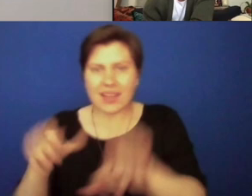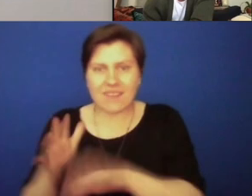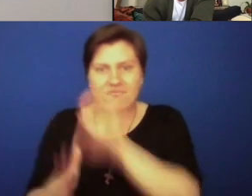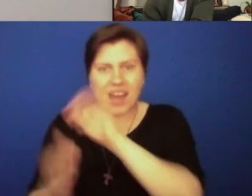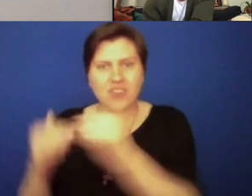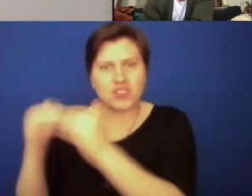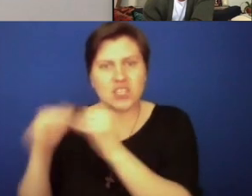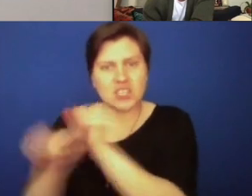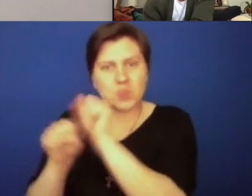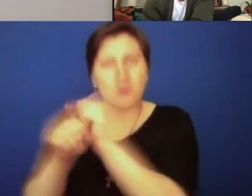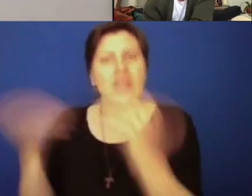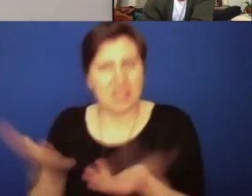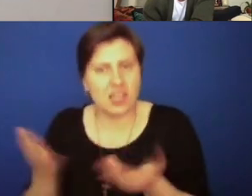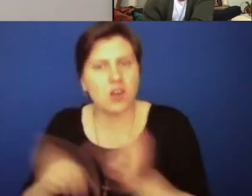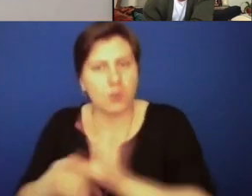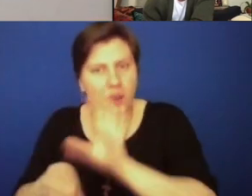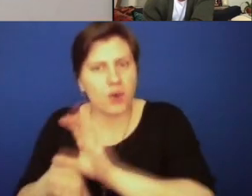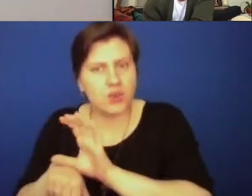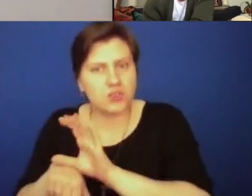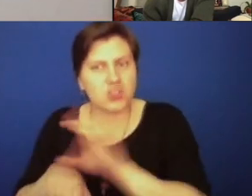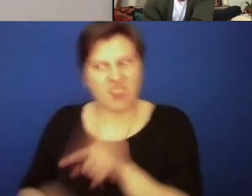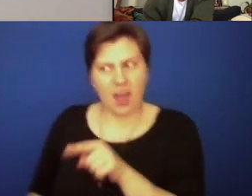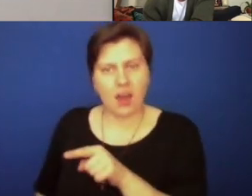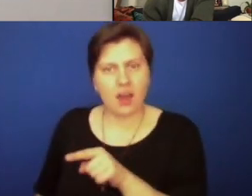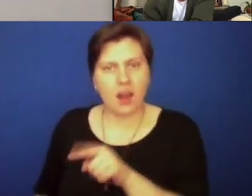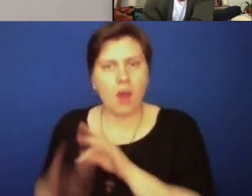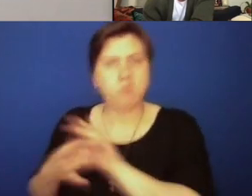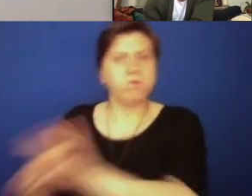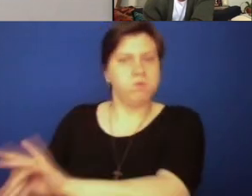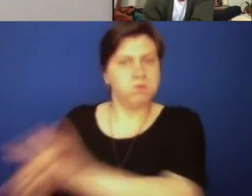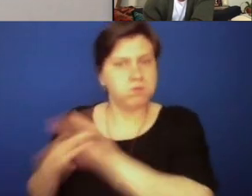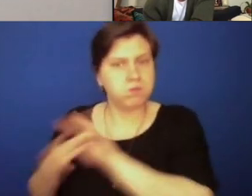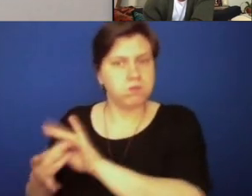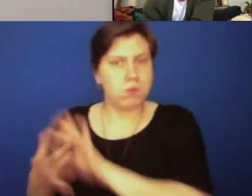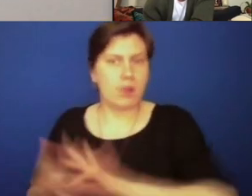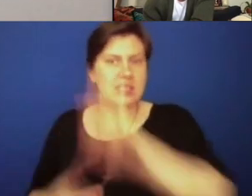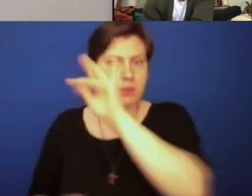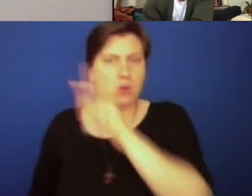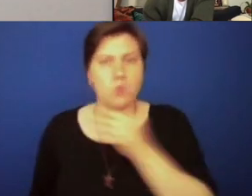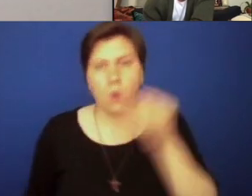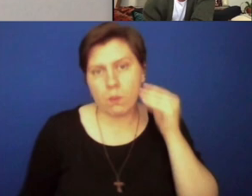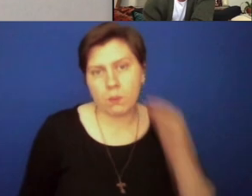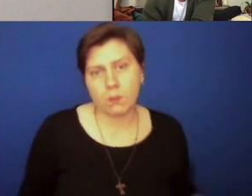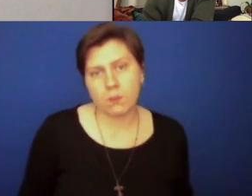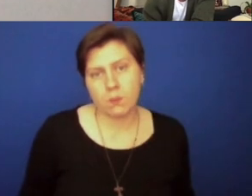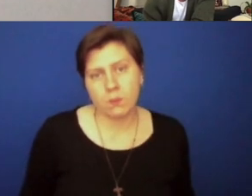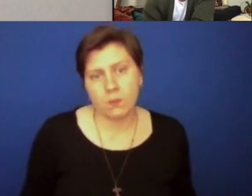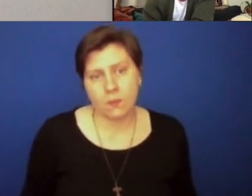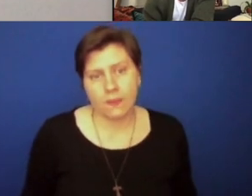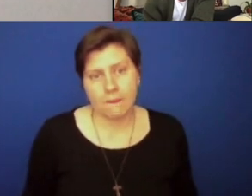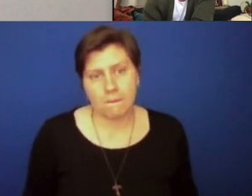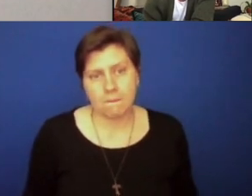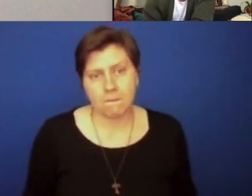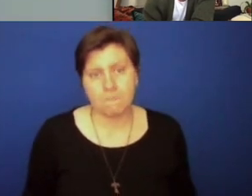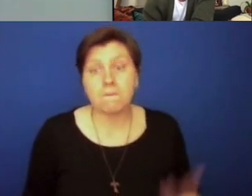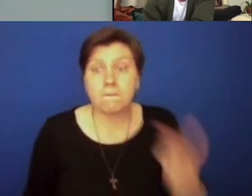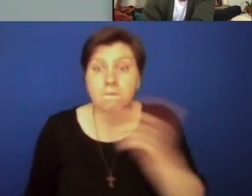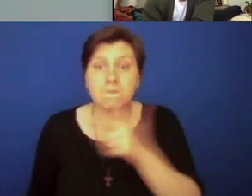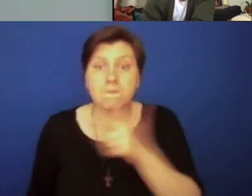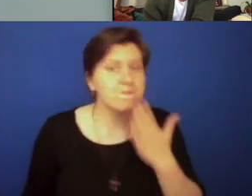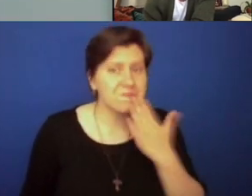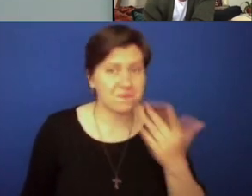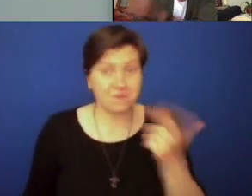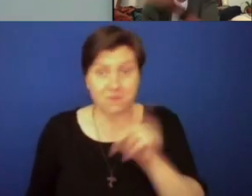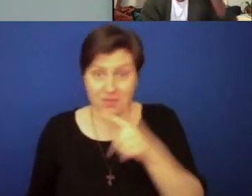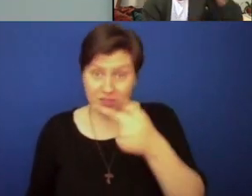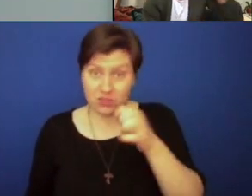justice work done in my parish where I should find a spiritual home. Thank you, Okechi. Gerald, can I go to you